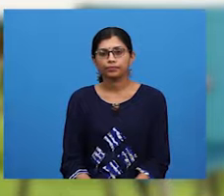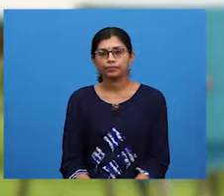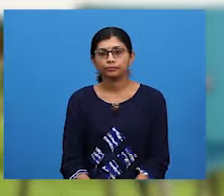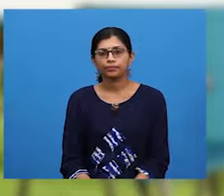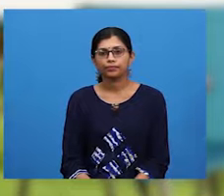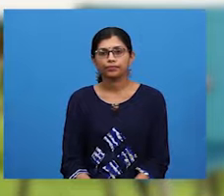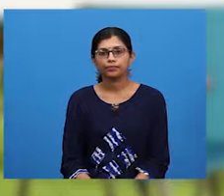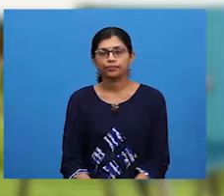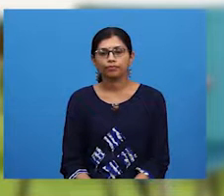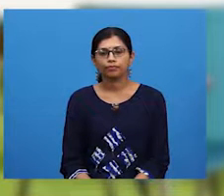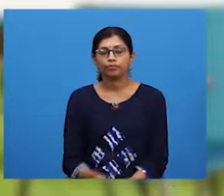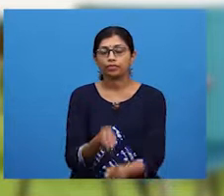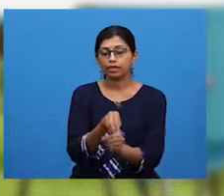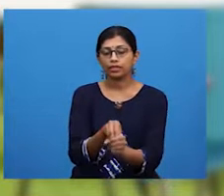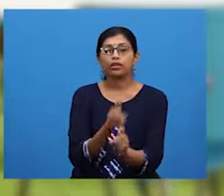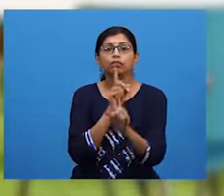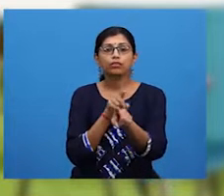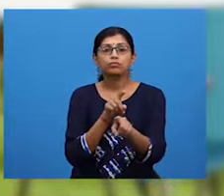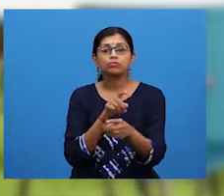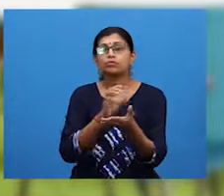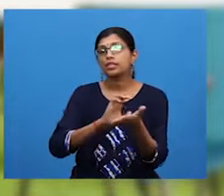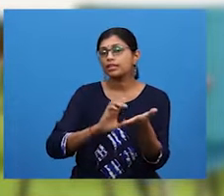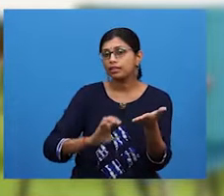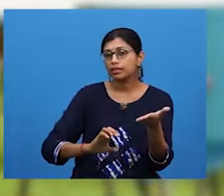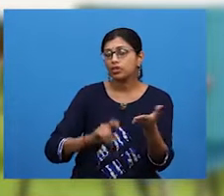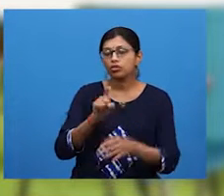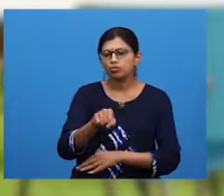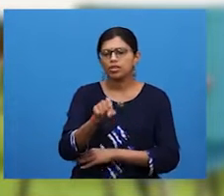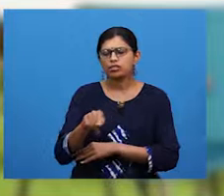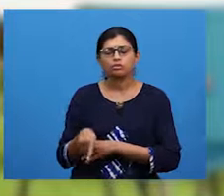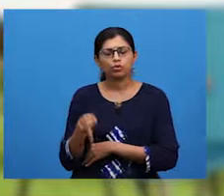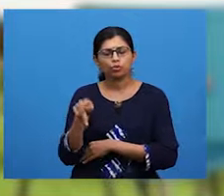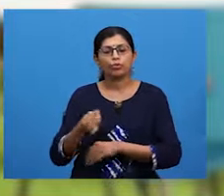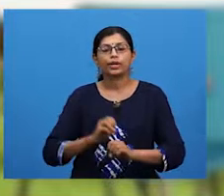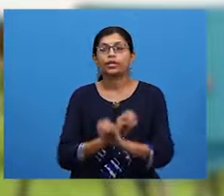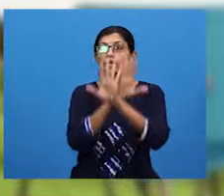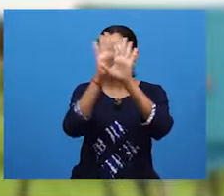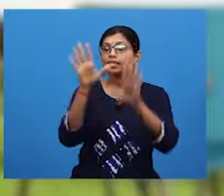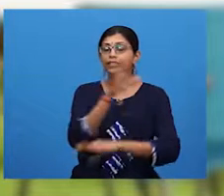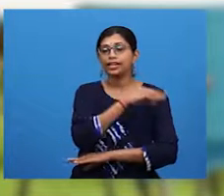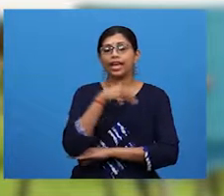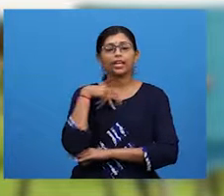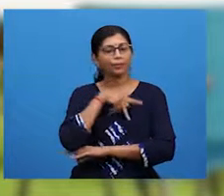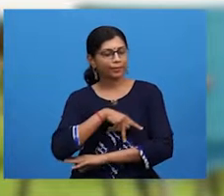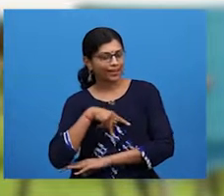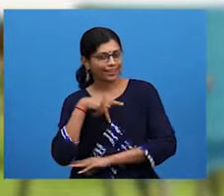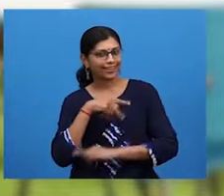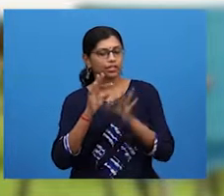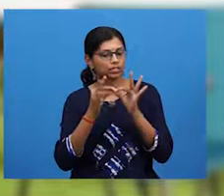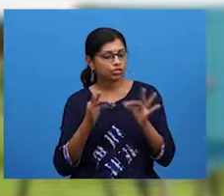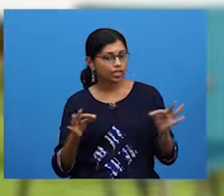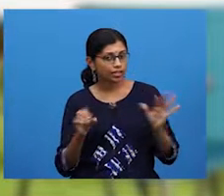In your response essay, you need to provide clear and polite statements while